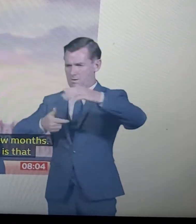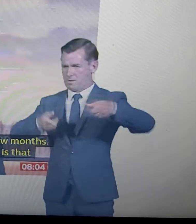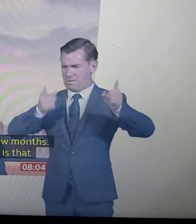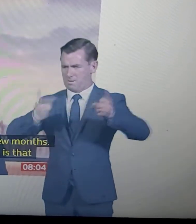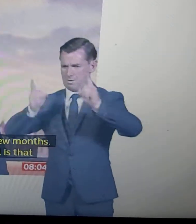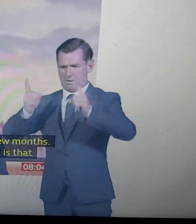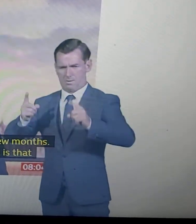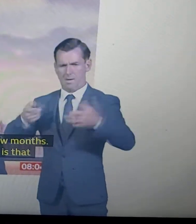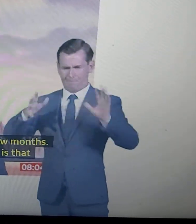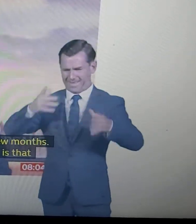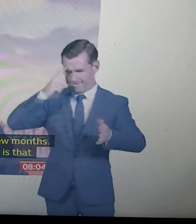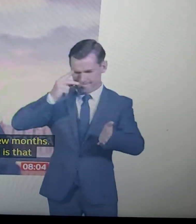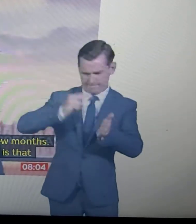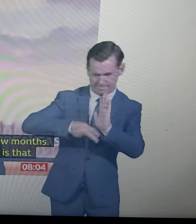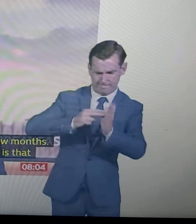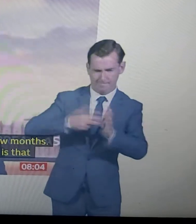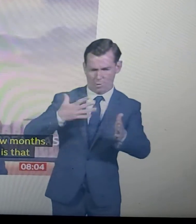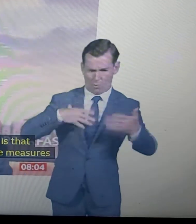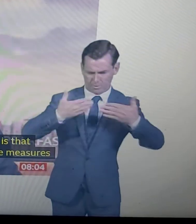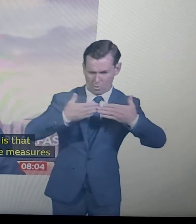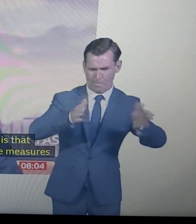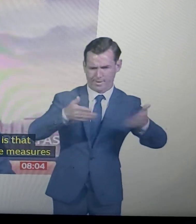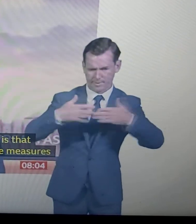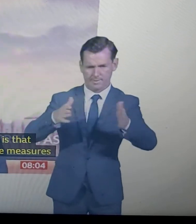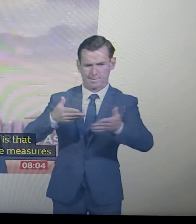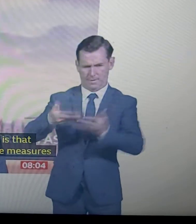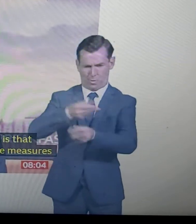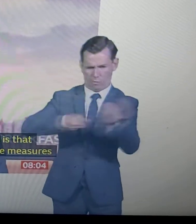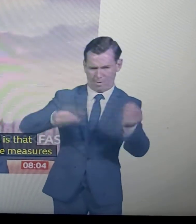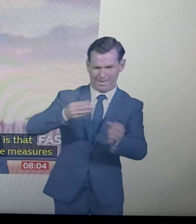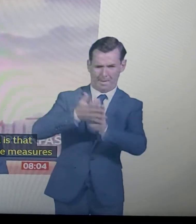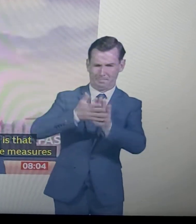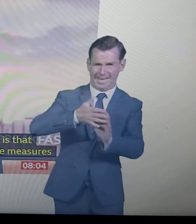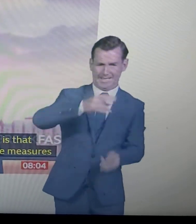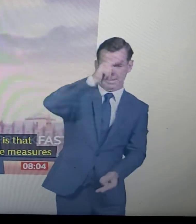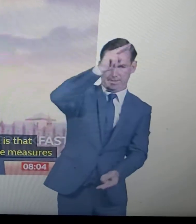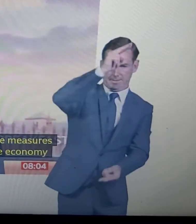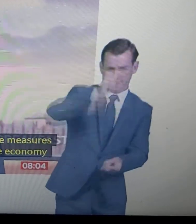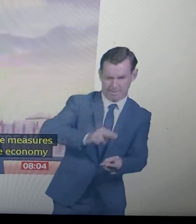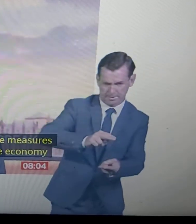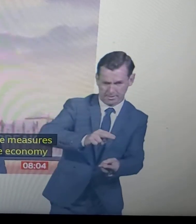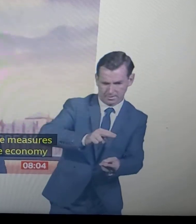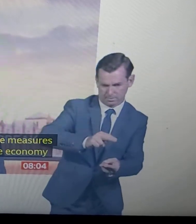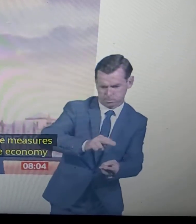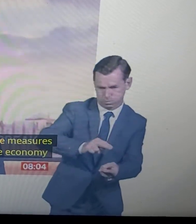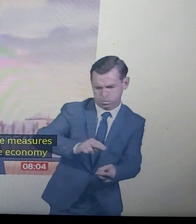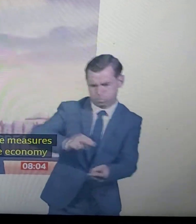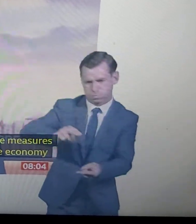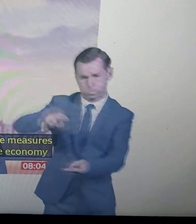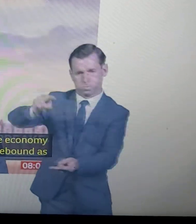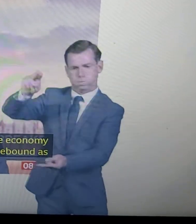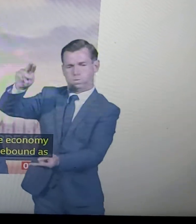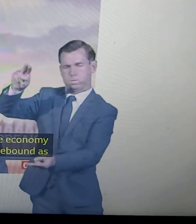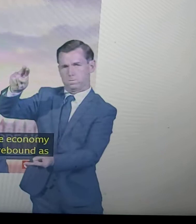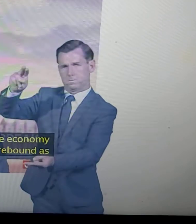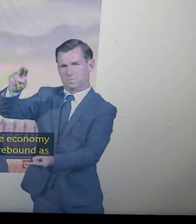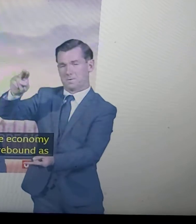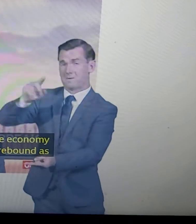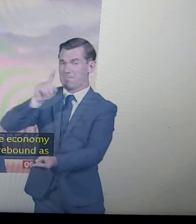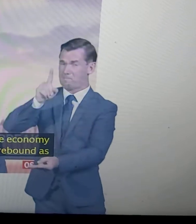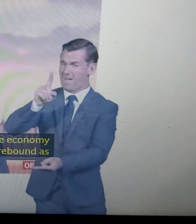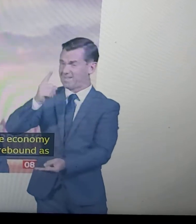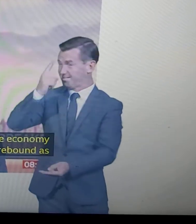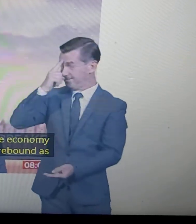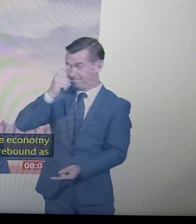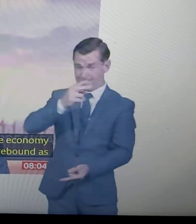economy as it starts to reopen, to rebound as quickly as it can. But there's also an acknowledgement, frankly, that it's not going to